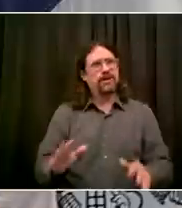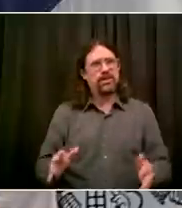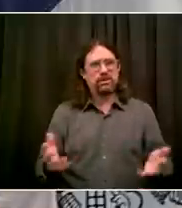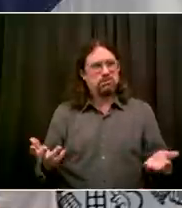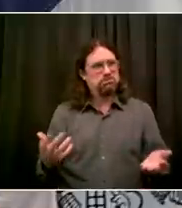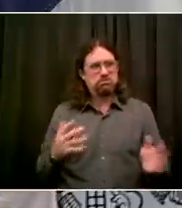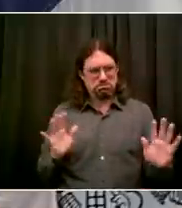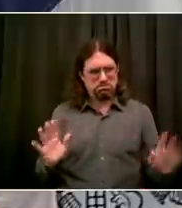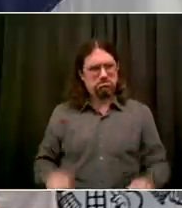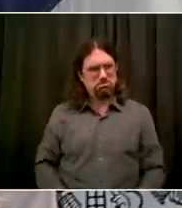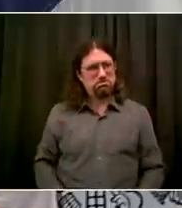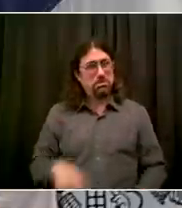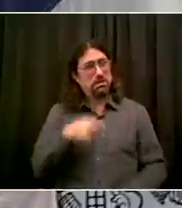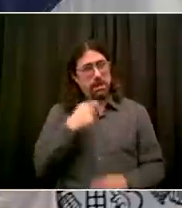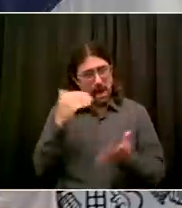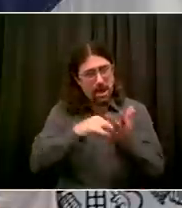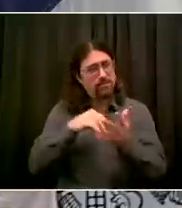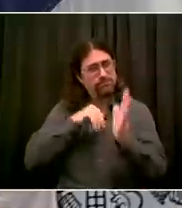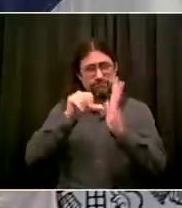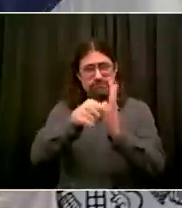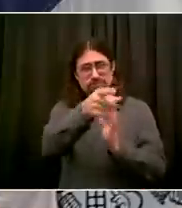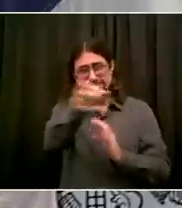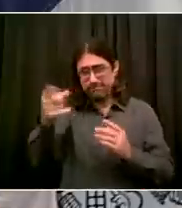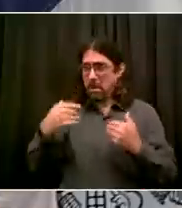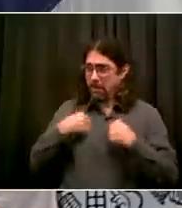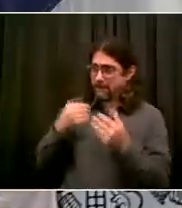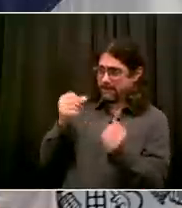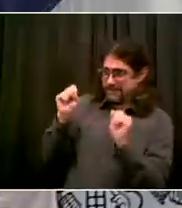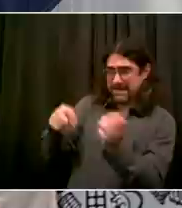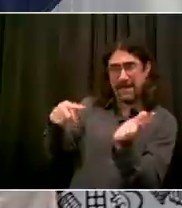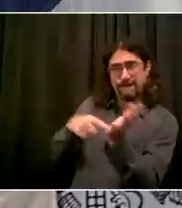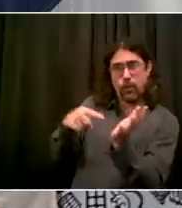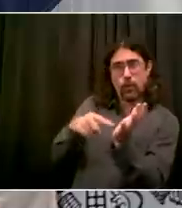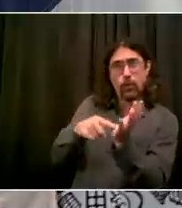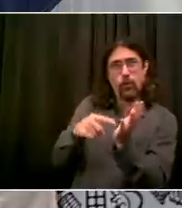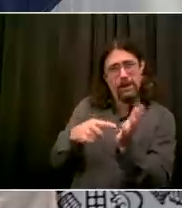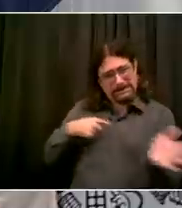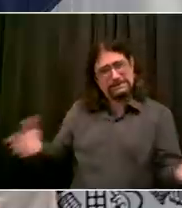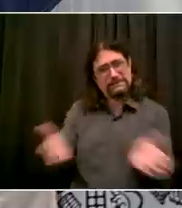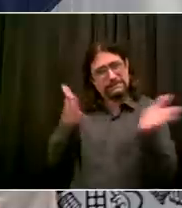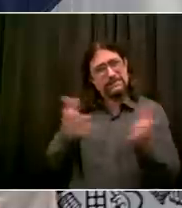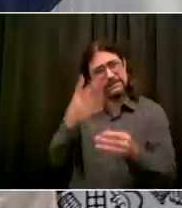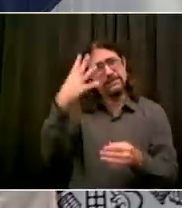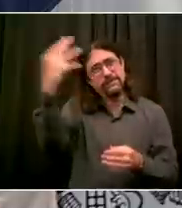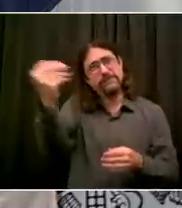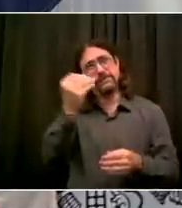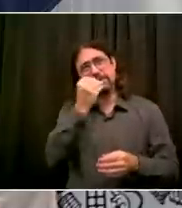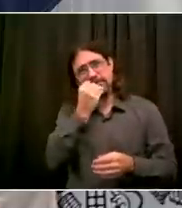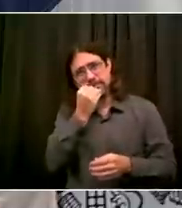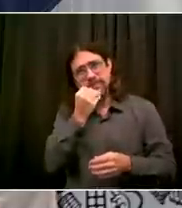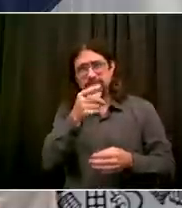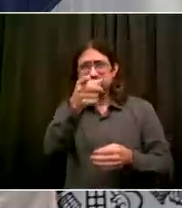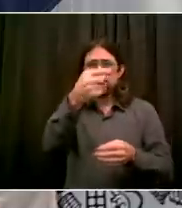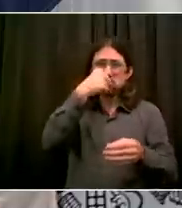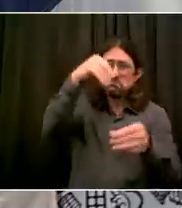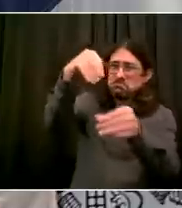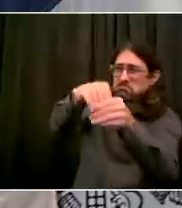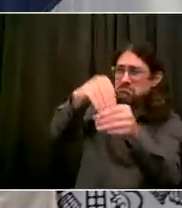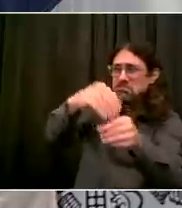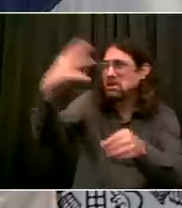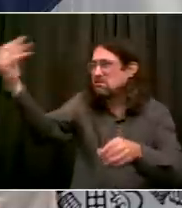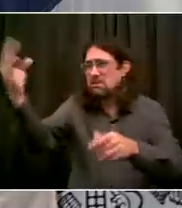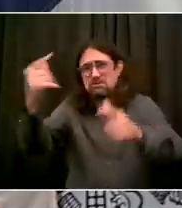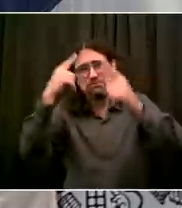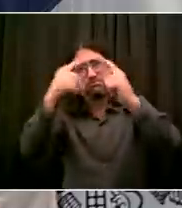There's a video of a large gathering on a street in Borough Park last night without any social distancing, and it appears